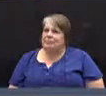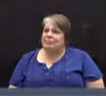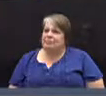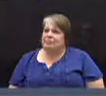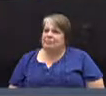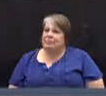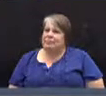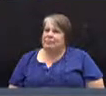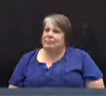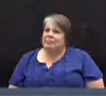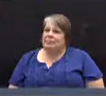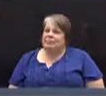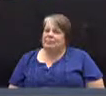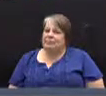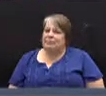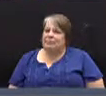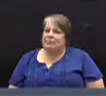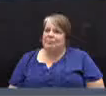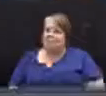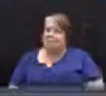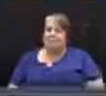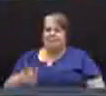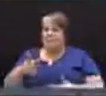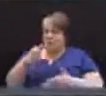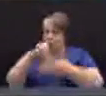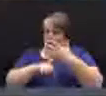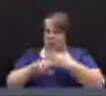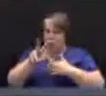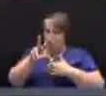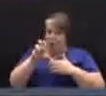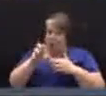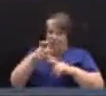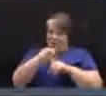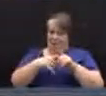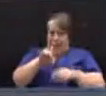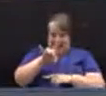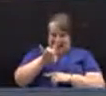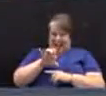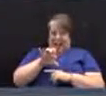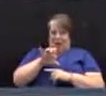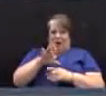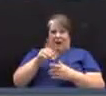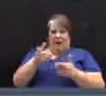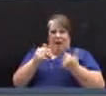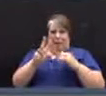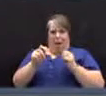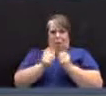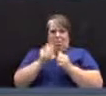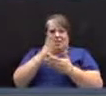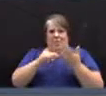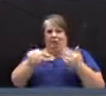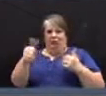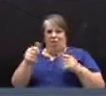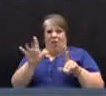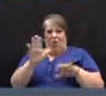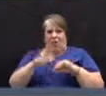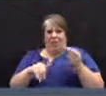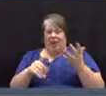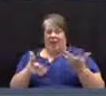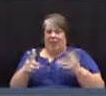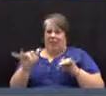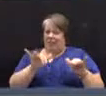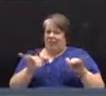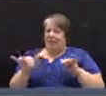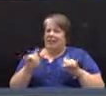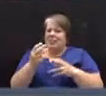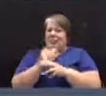You can't subtract an even $200,000 from $800,000 and come up with something other than the same numbers